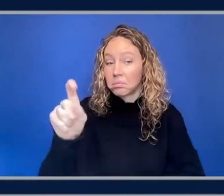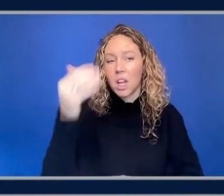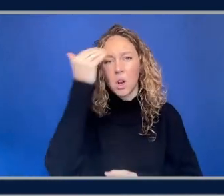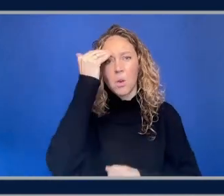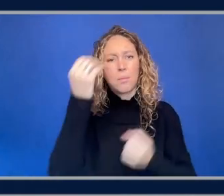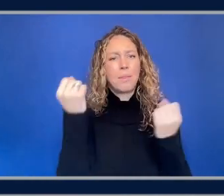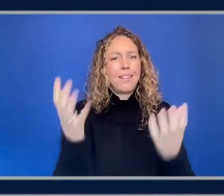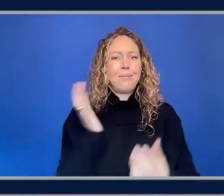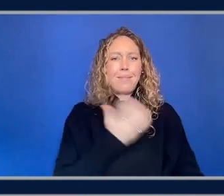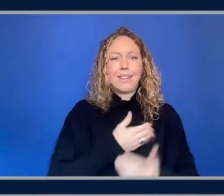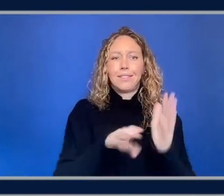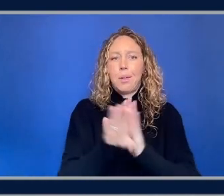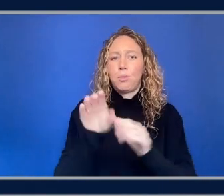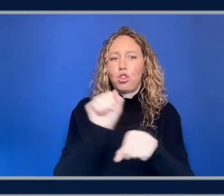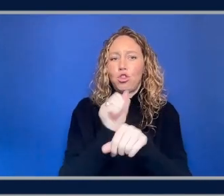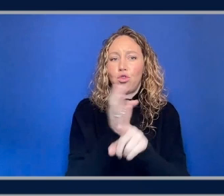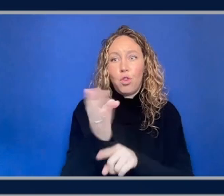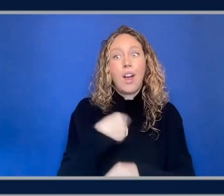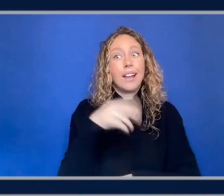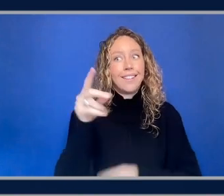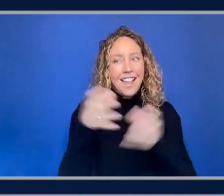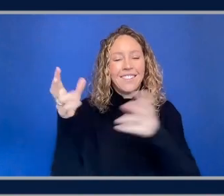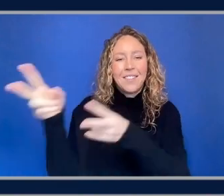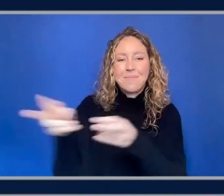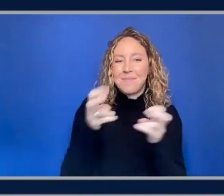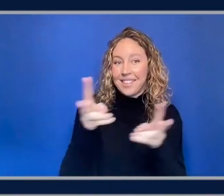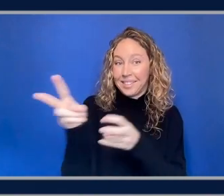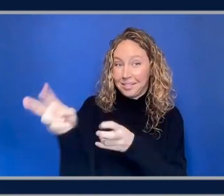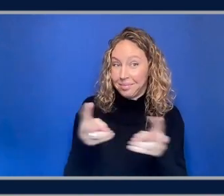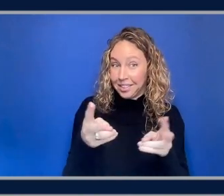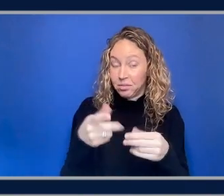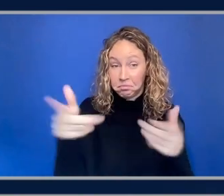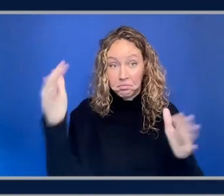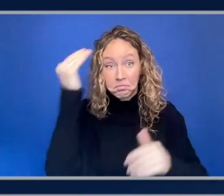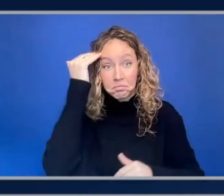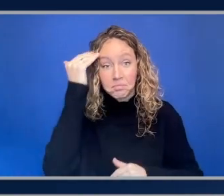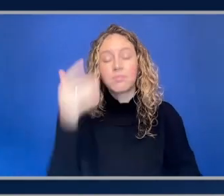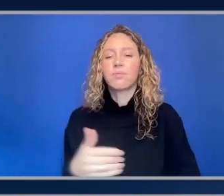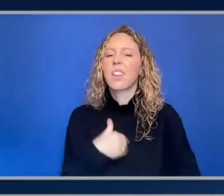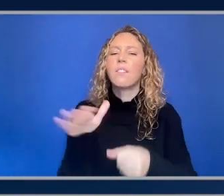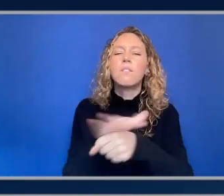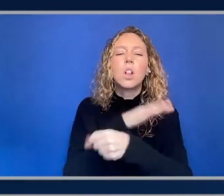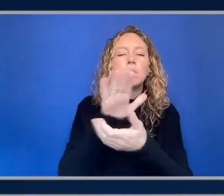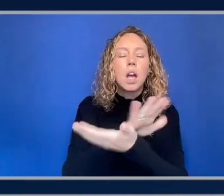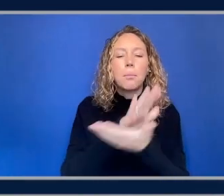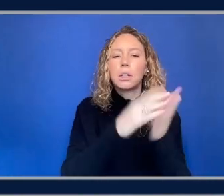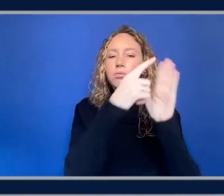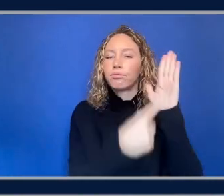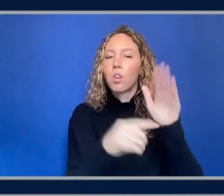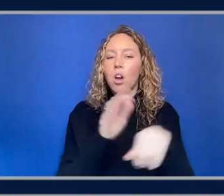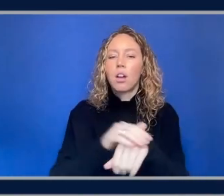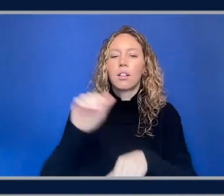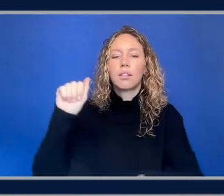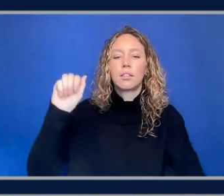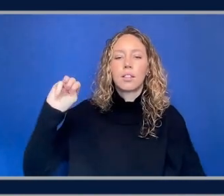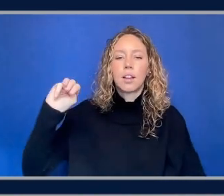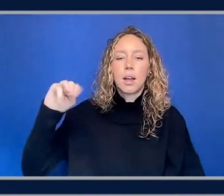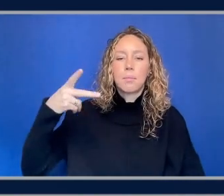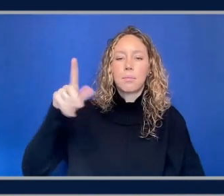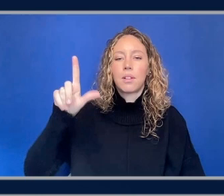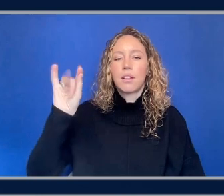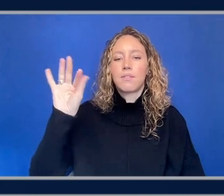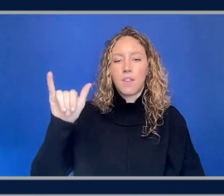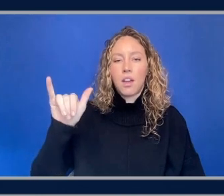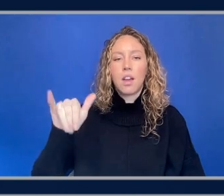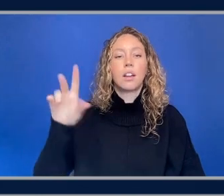basing is that something that they could do or do we have yep we have the full documentation on the um amplify ui docs um tons